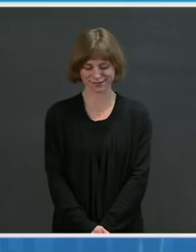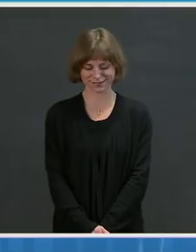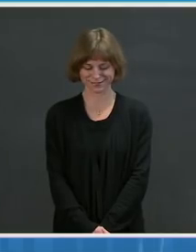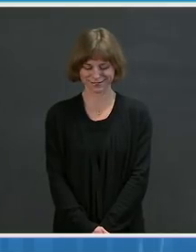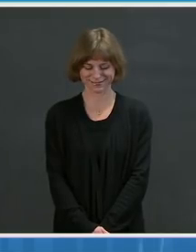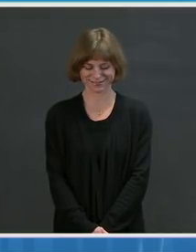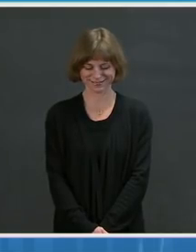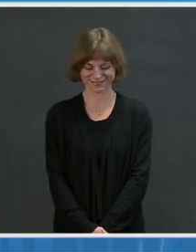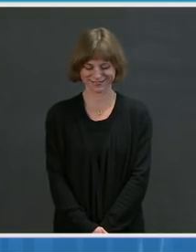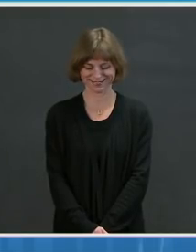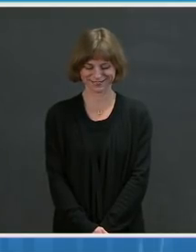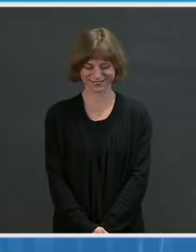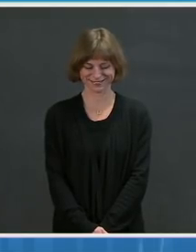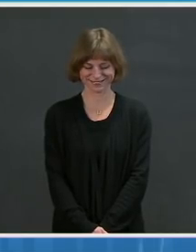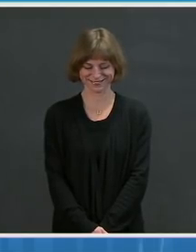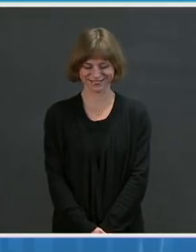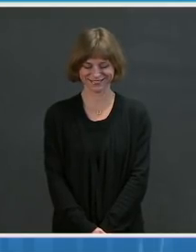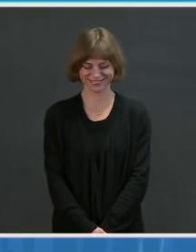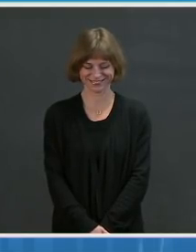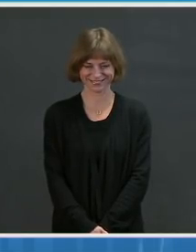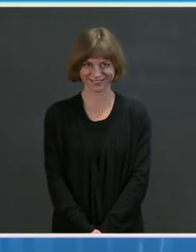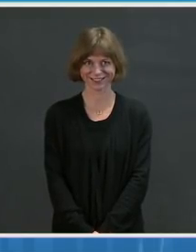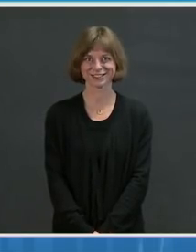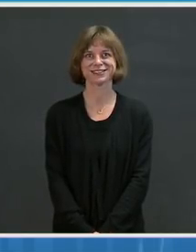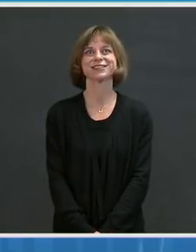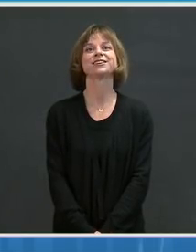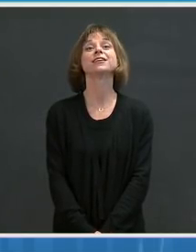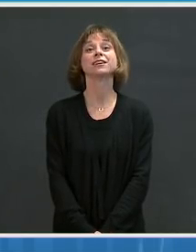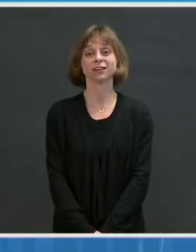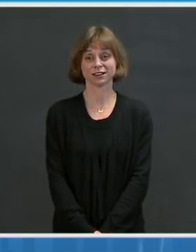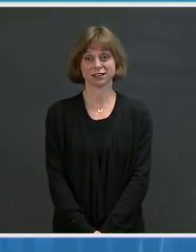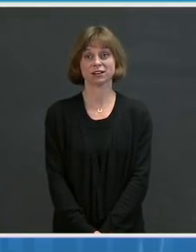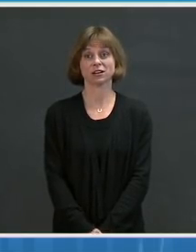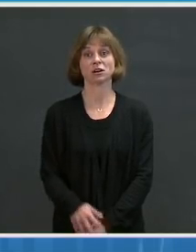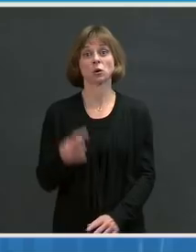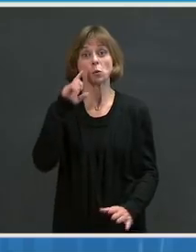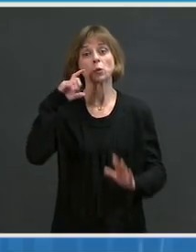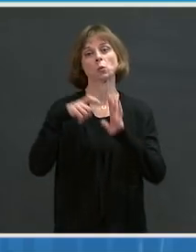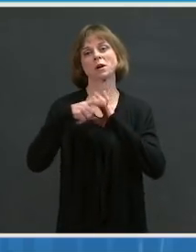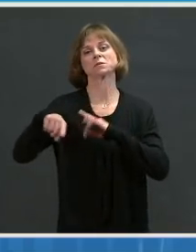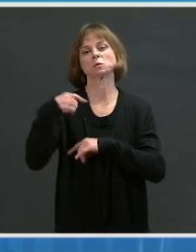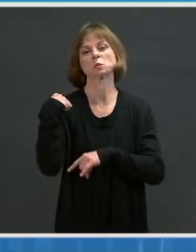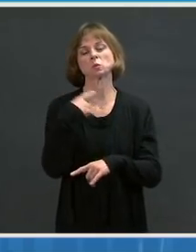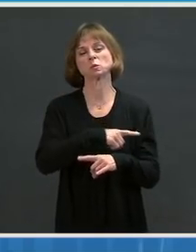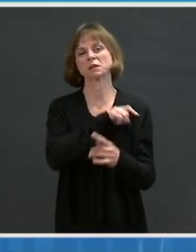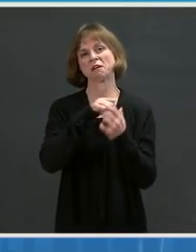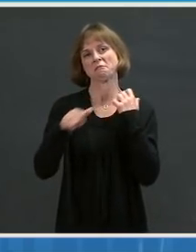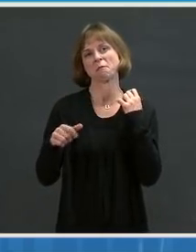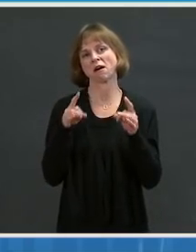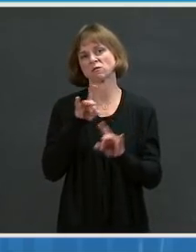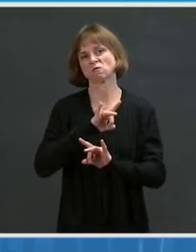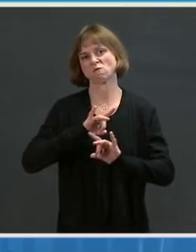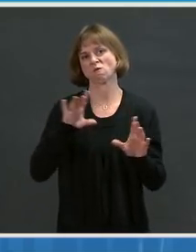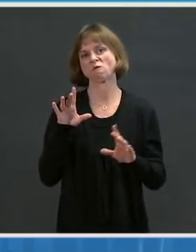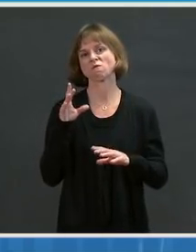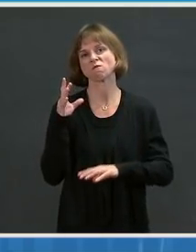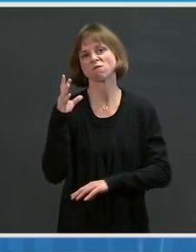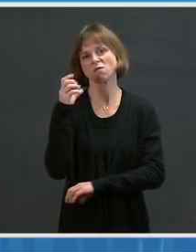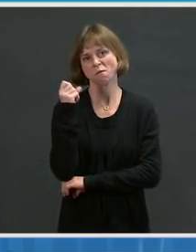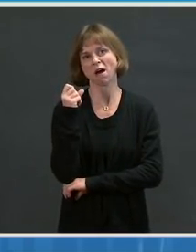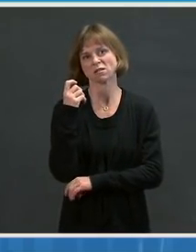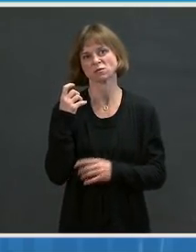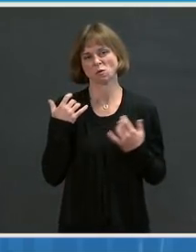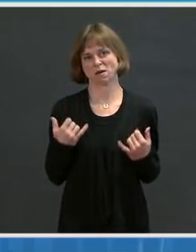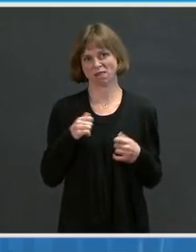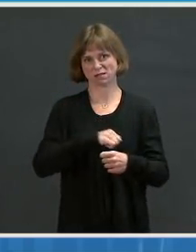Thank you for joining us. I want to begin by acknowledging that we have passed a grim milestone in this pandemic. Half a